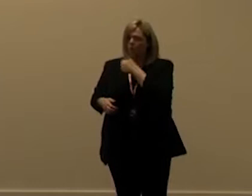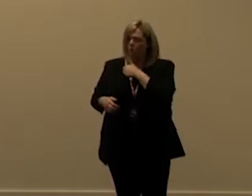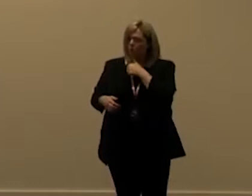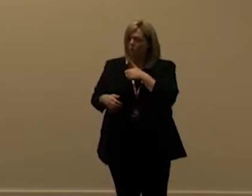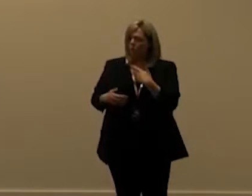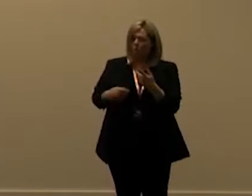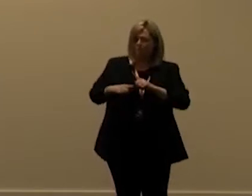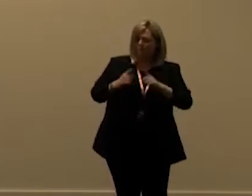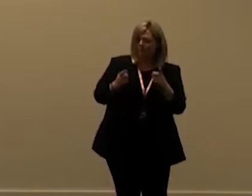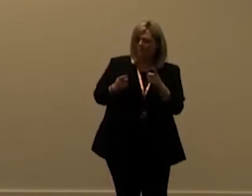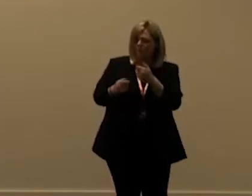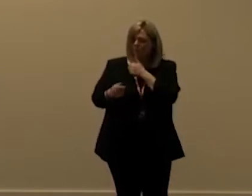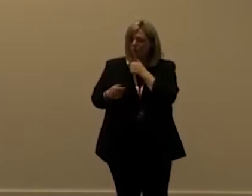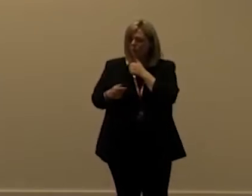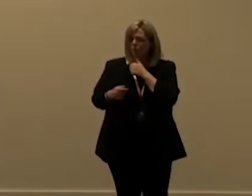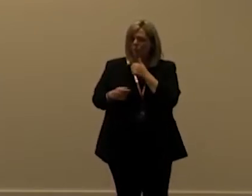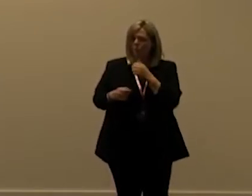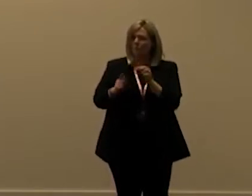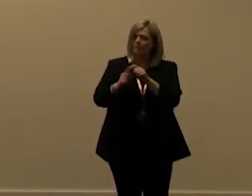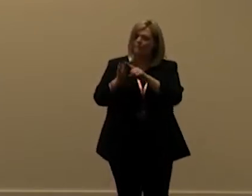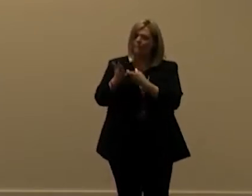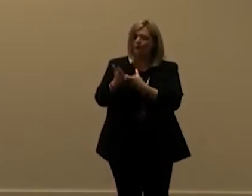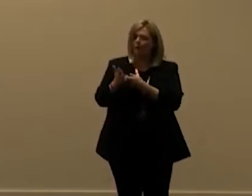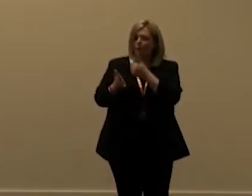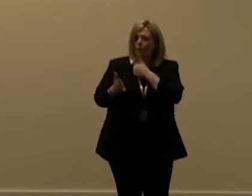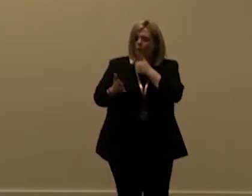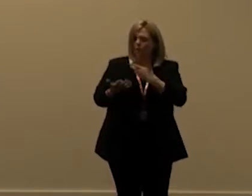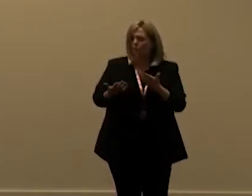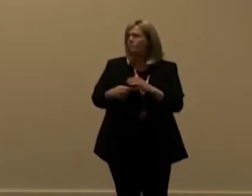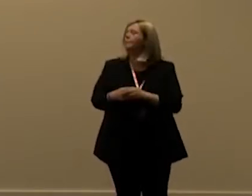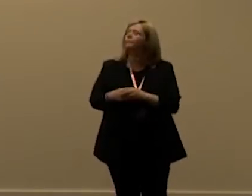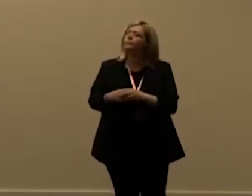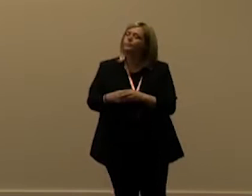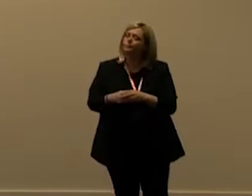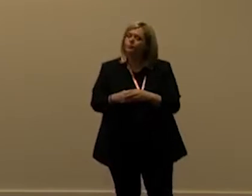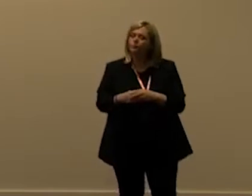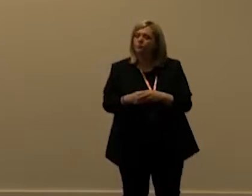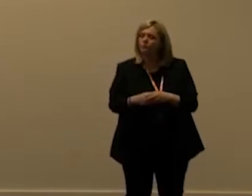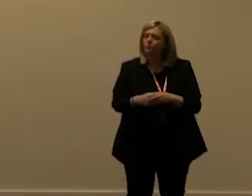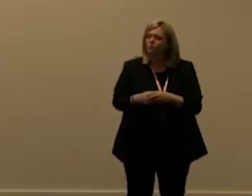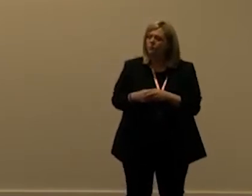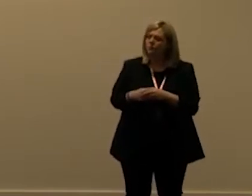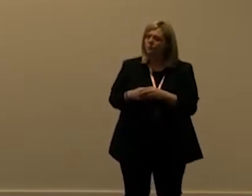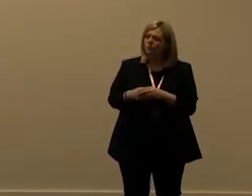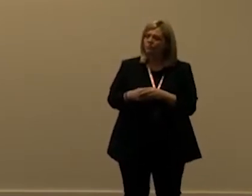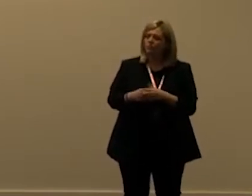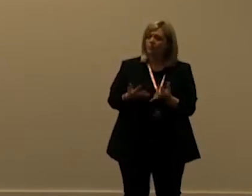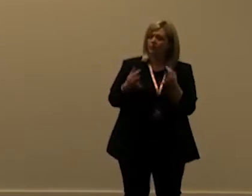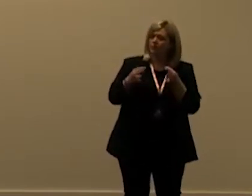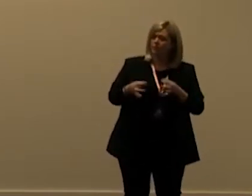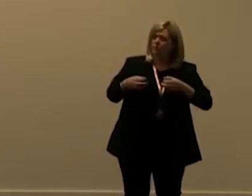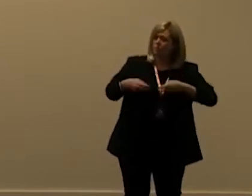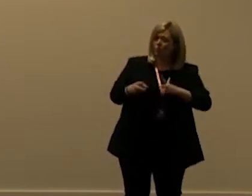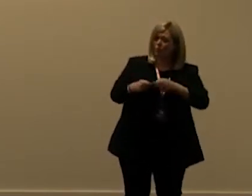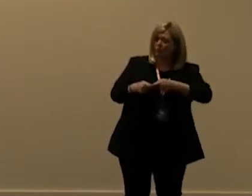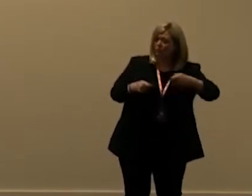user or an application user it's per user how that's counted and there's no it there's not not really any official way to get